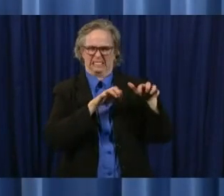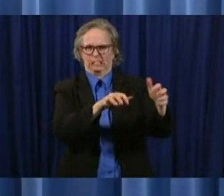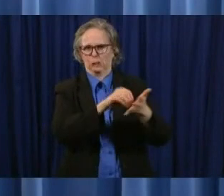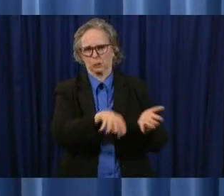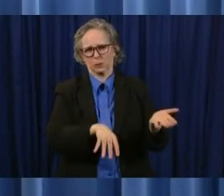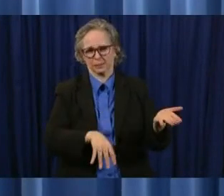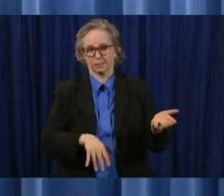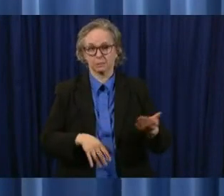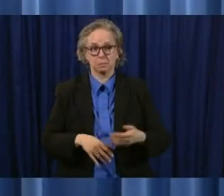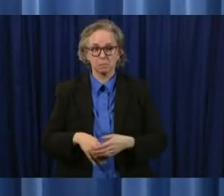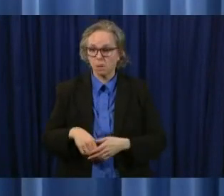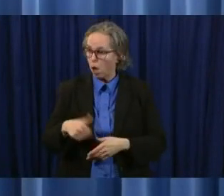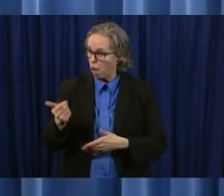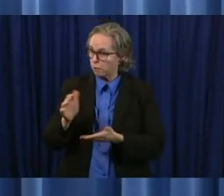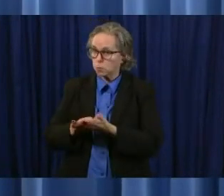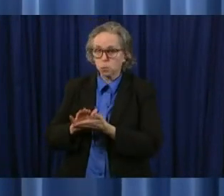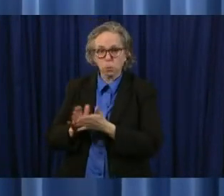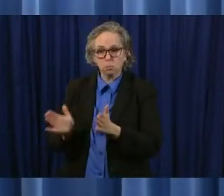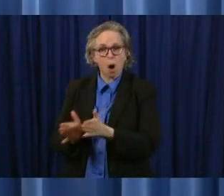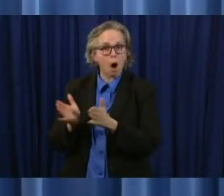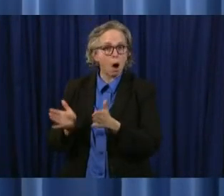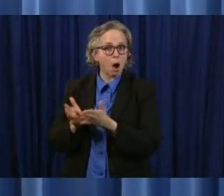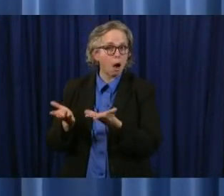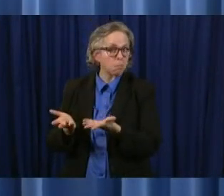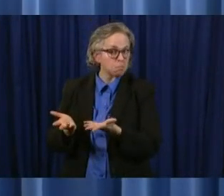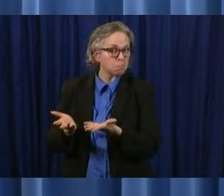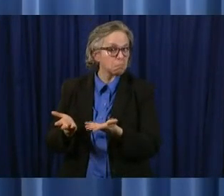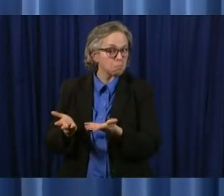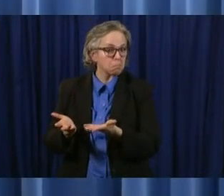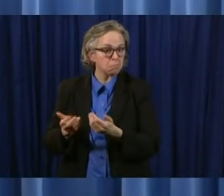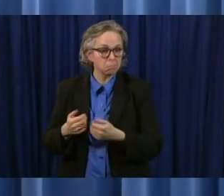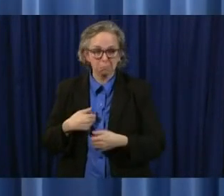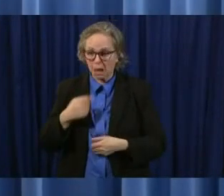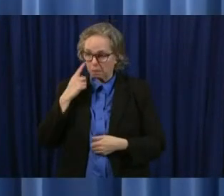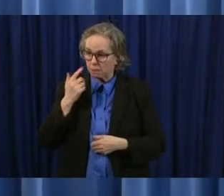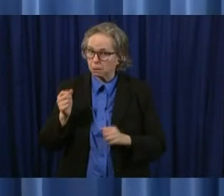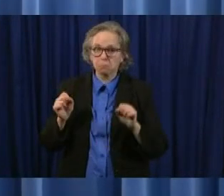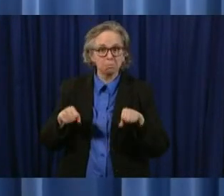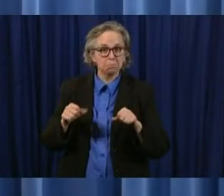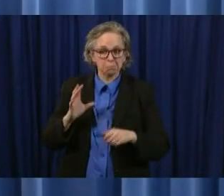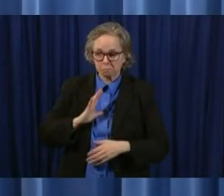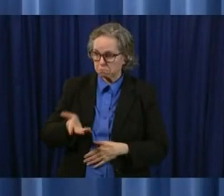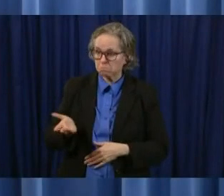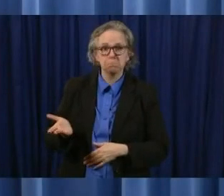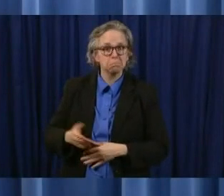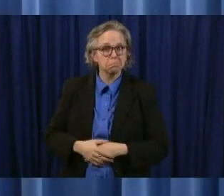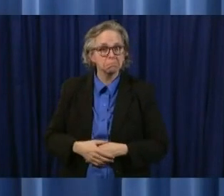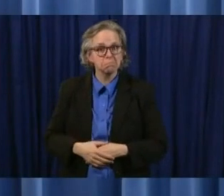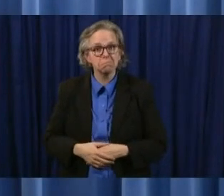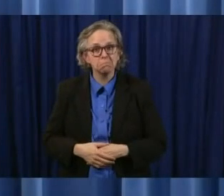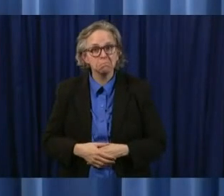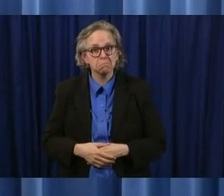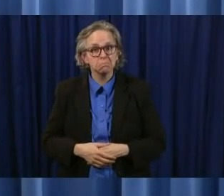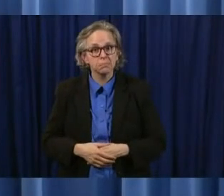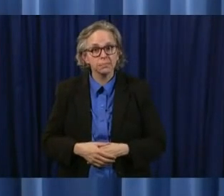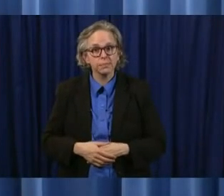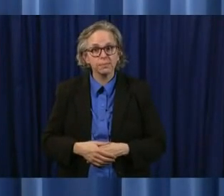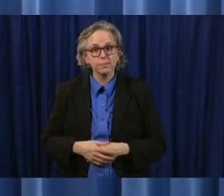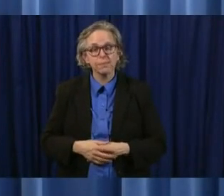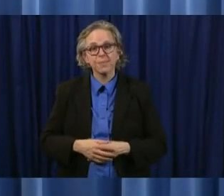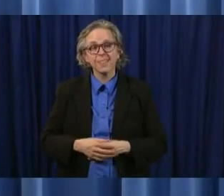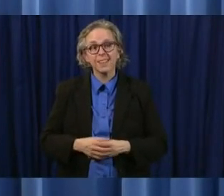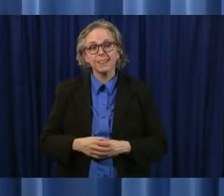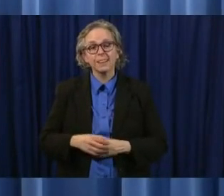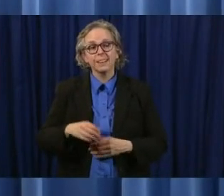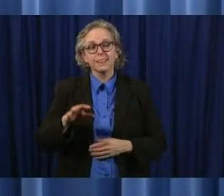they can do that as far as i'm concerned that's correct uh that would be fine and i think i think the state uh department of